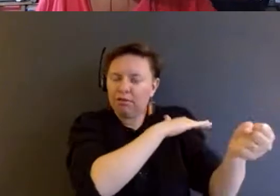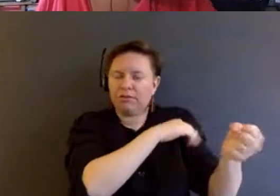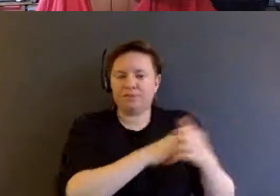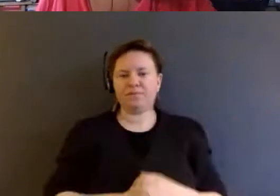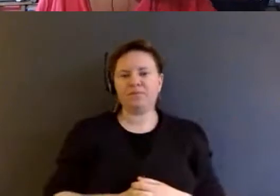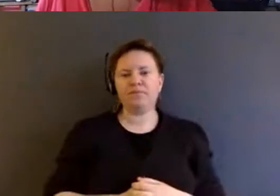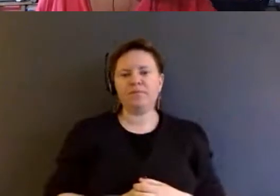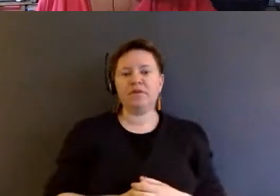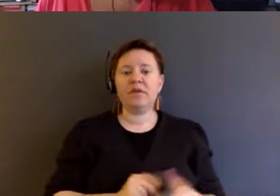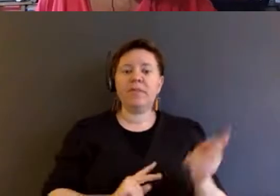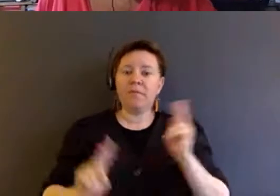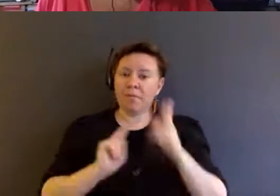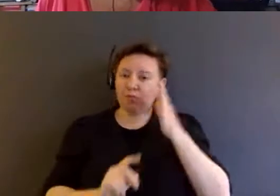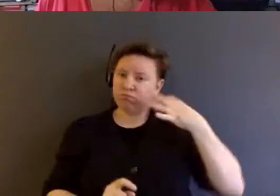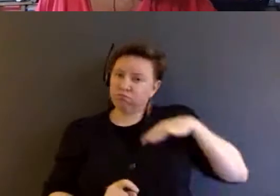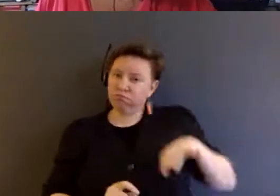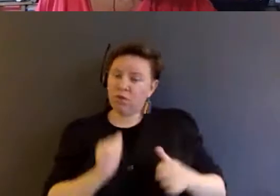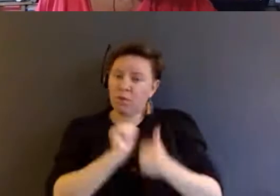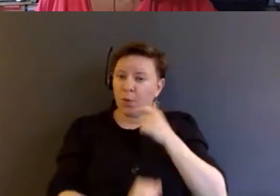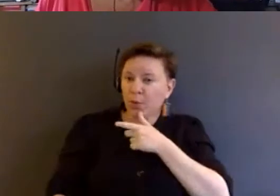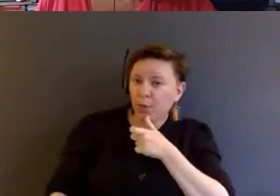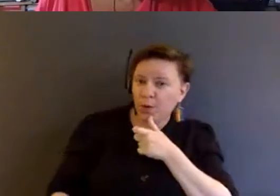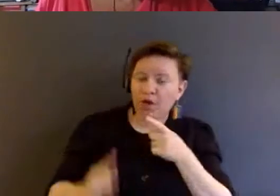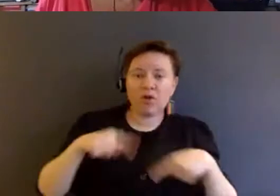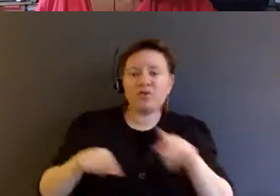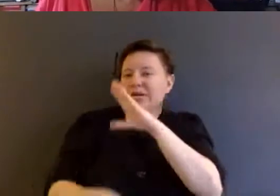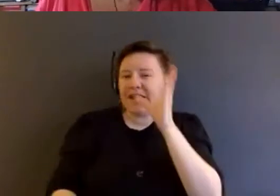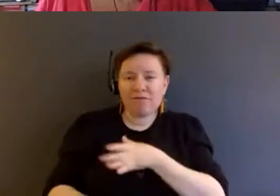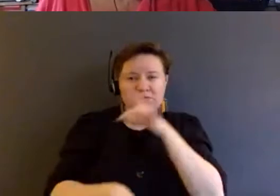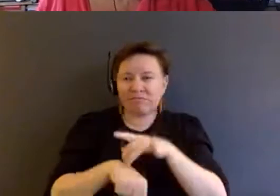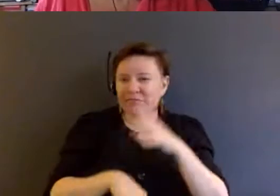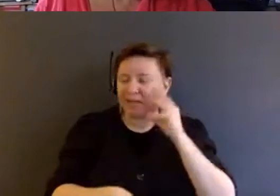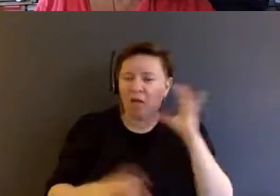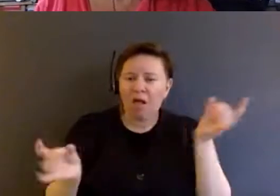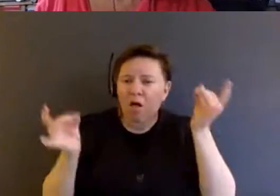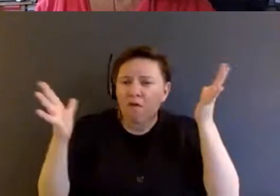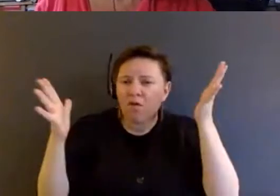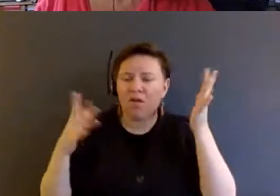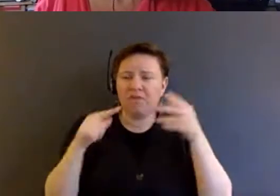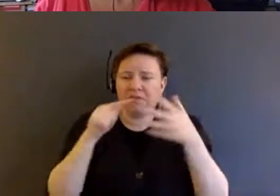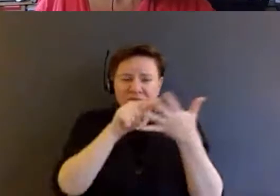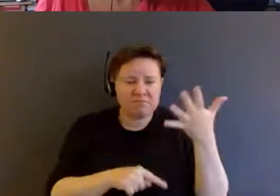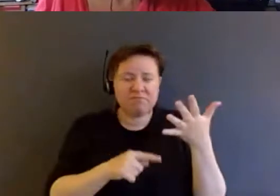The people who benefit the most are those who will never have to experience the horror of such places.